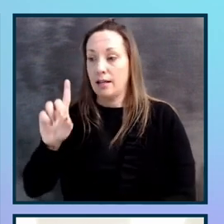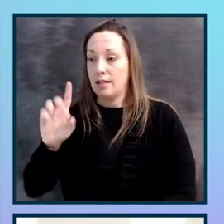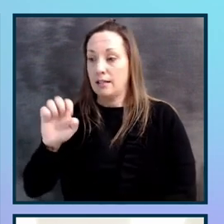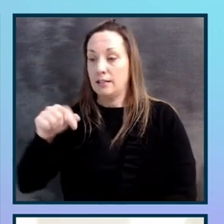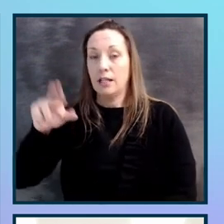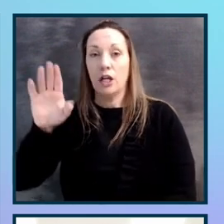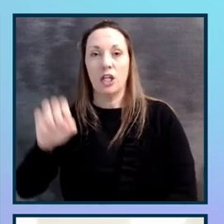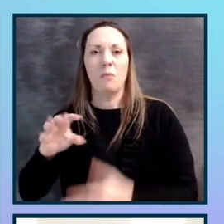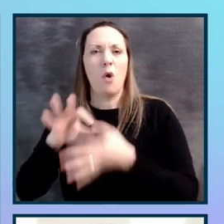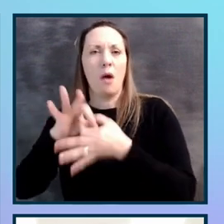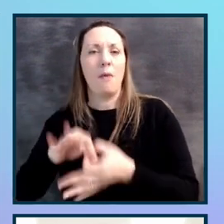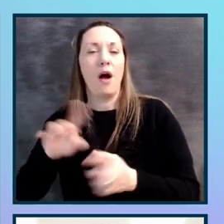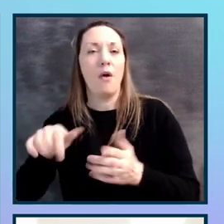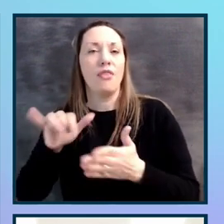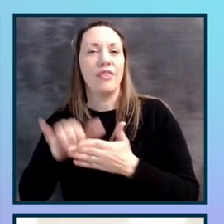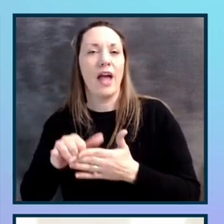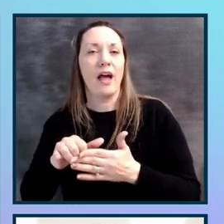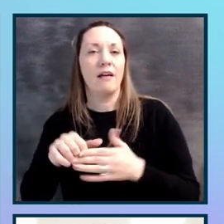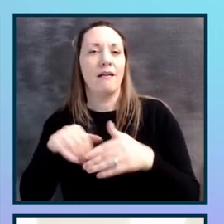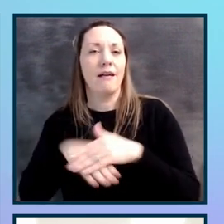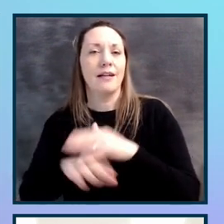about that accessibility experience.